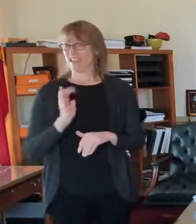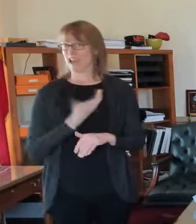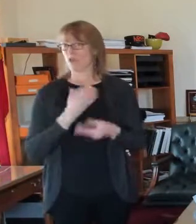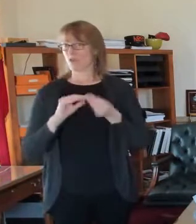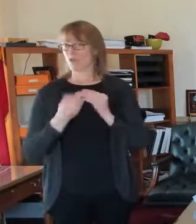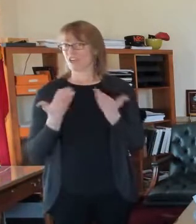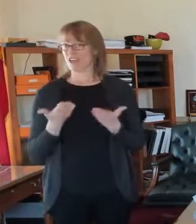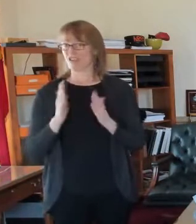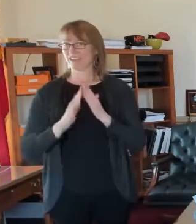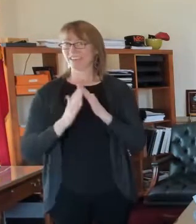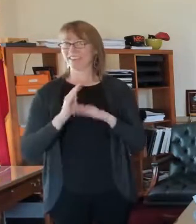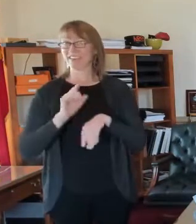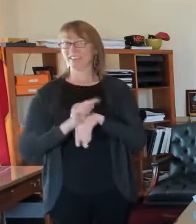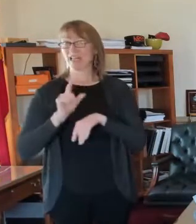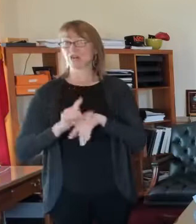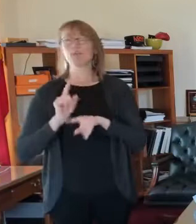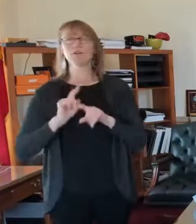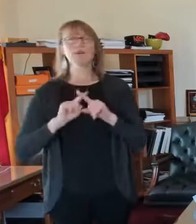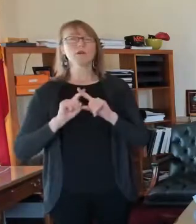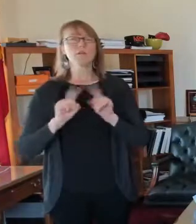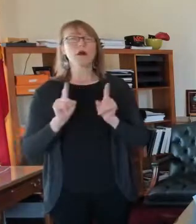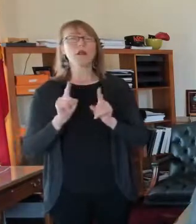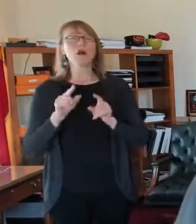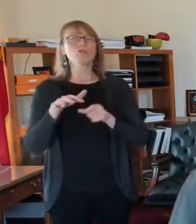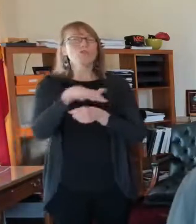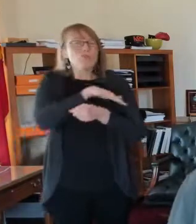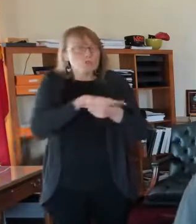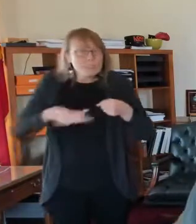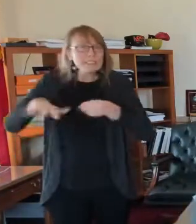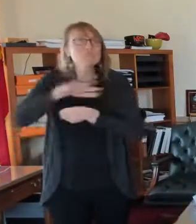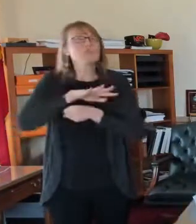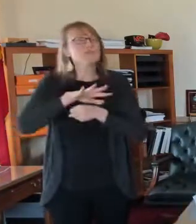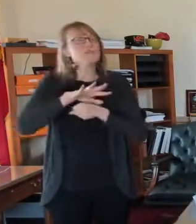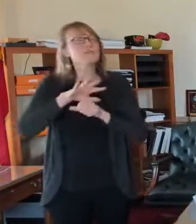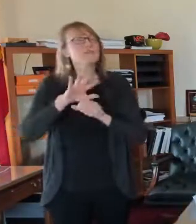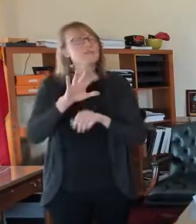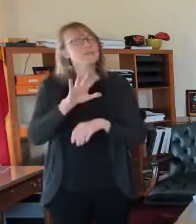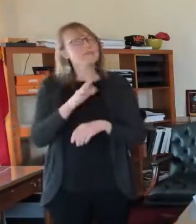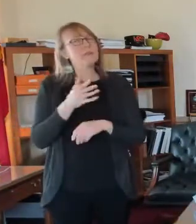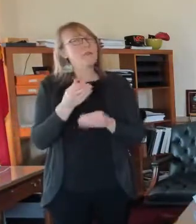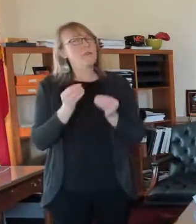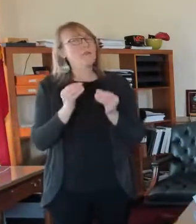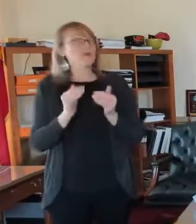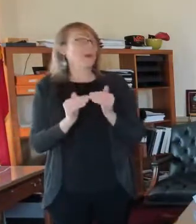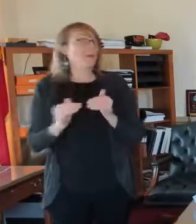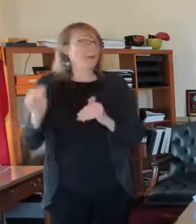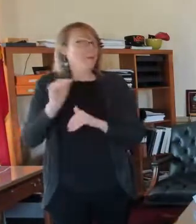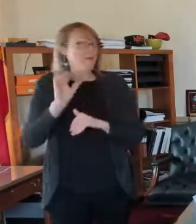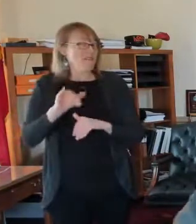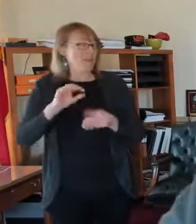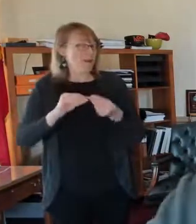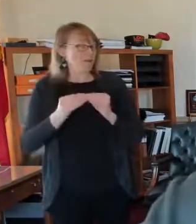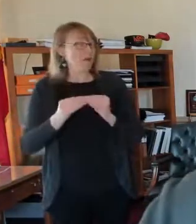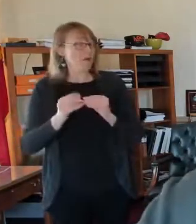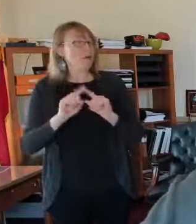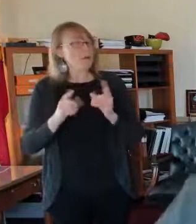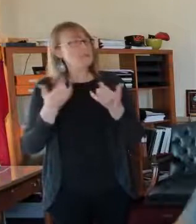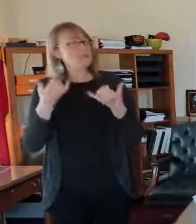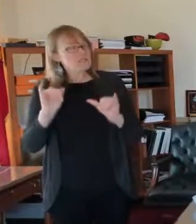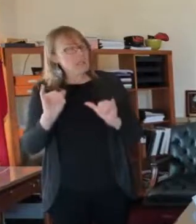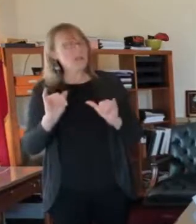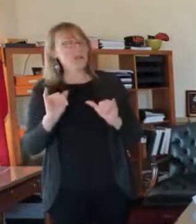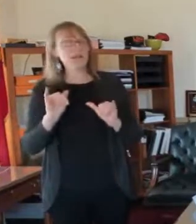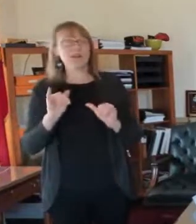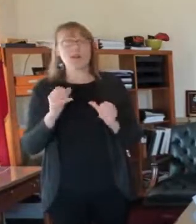much less than it was. So those are the COVID numbers for today. would just say this.